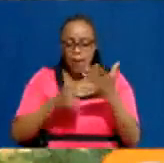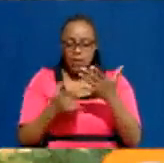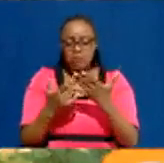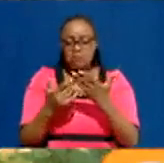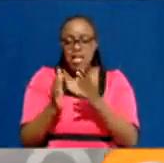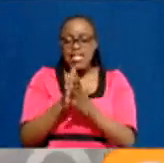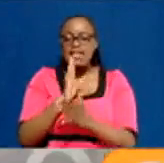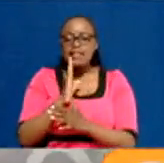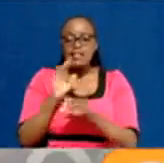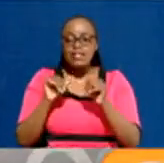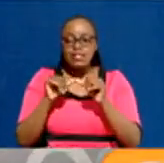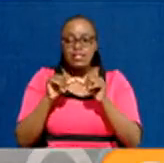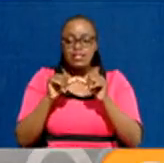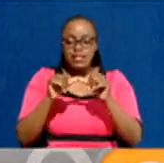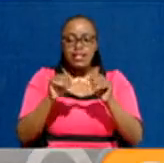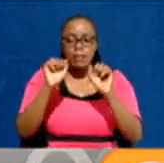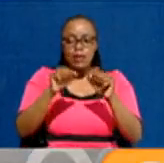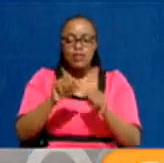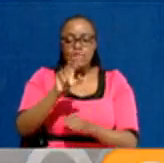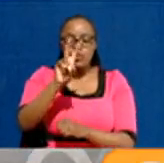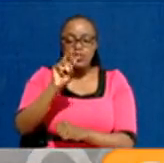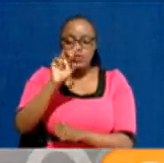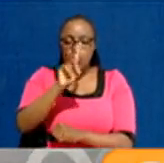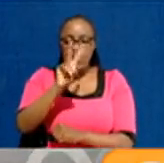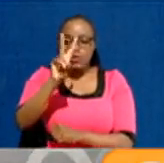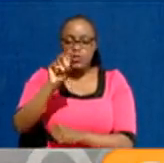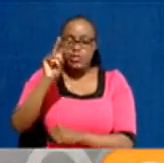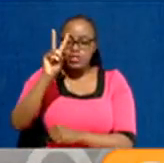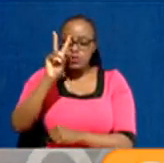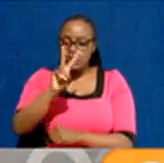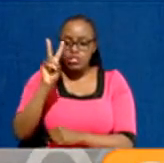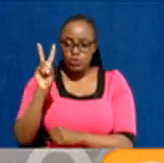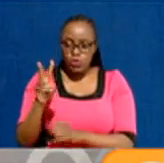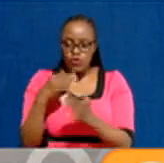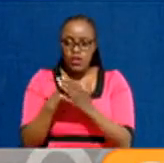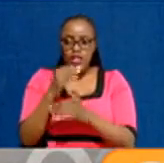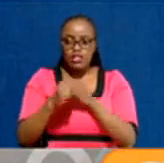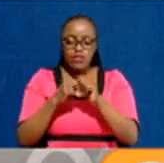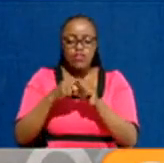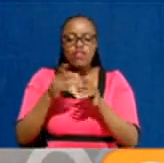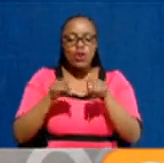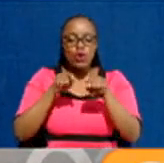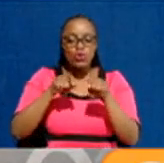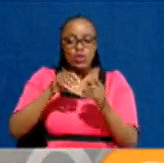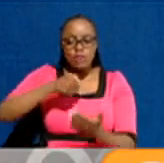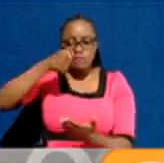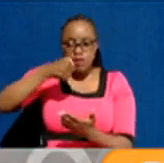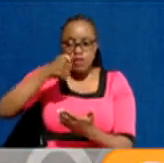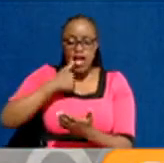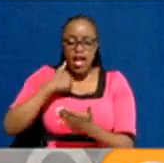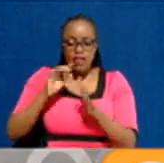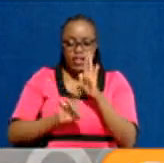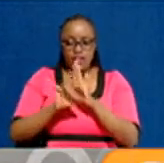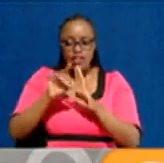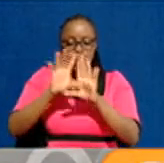debt sustainable. During the 2021-2022 financial year, the control of budget report indicates a dip in the development